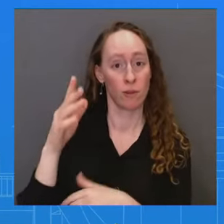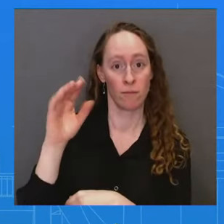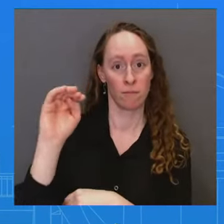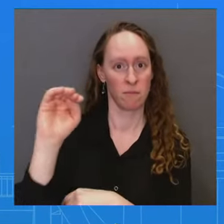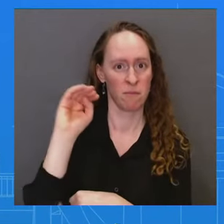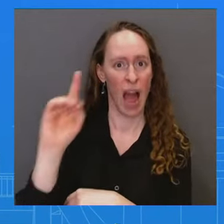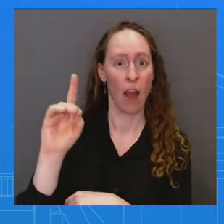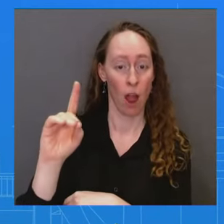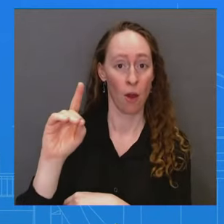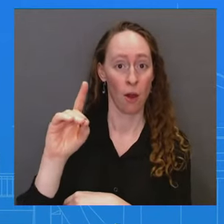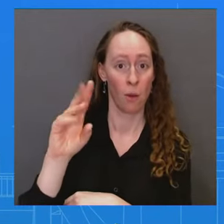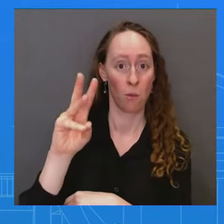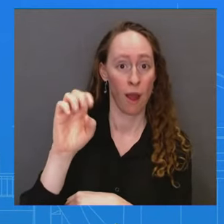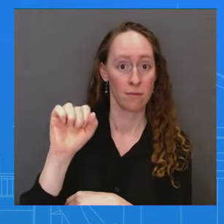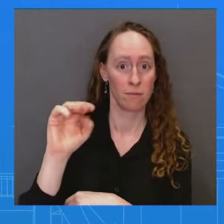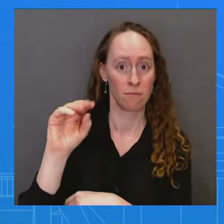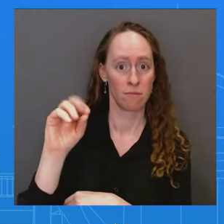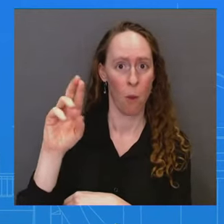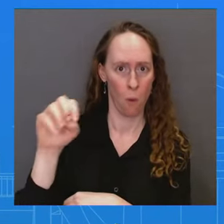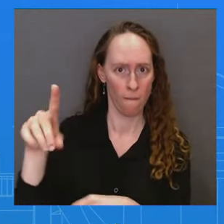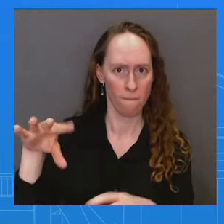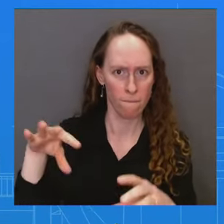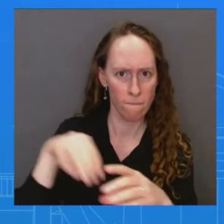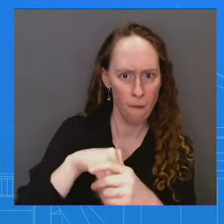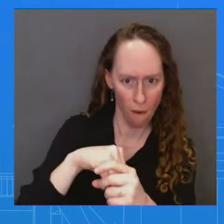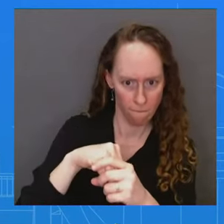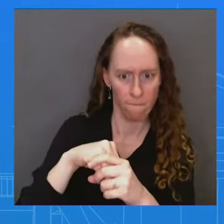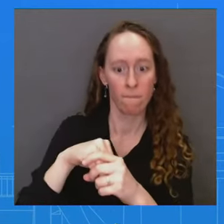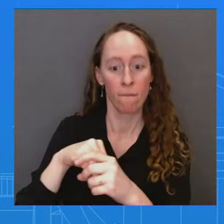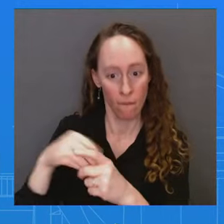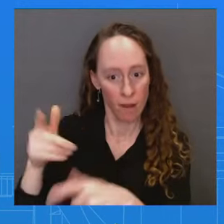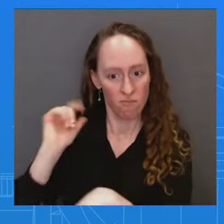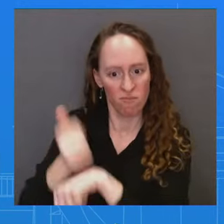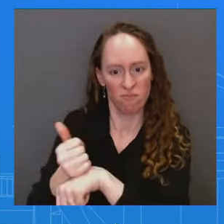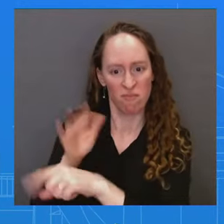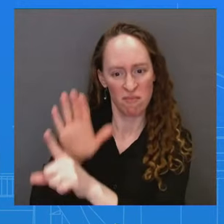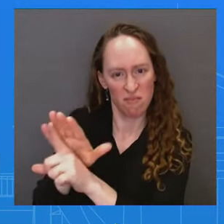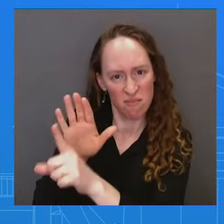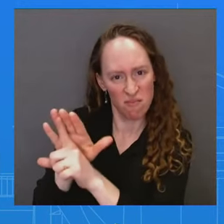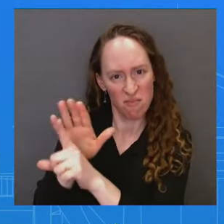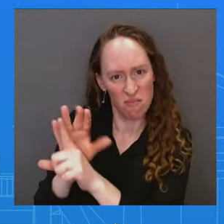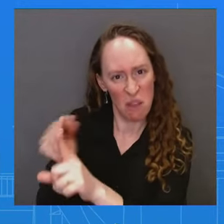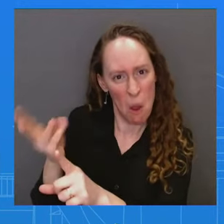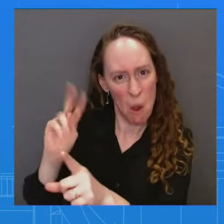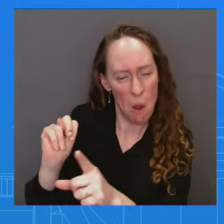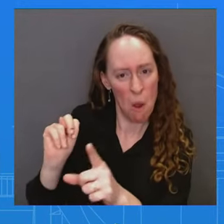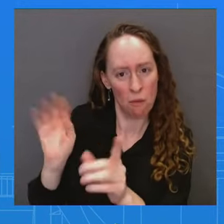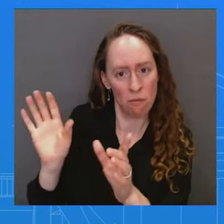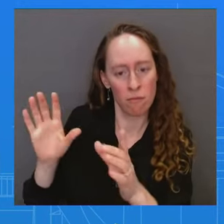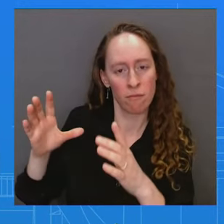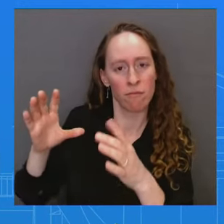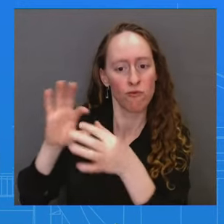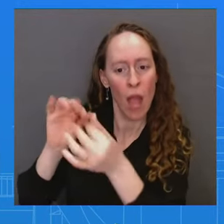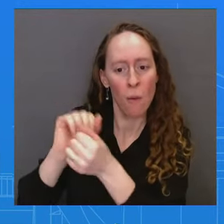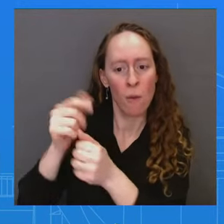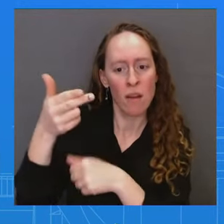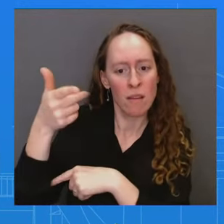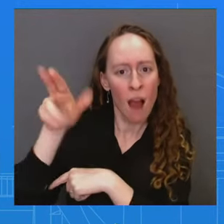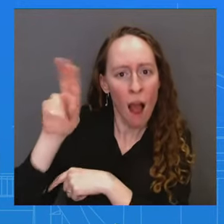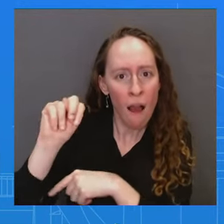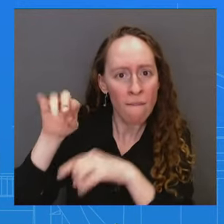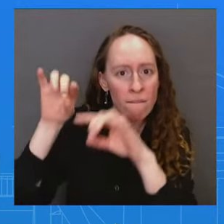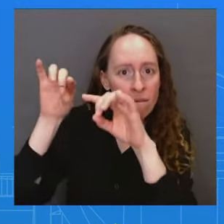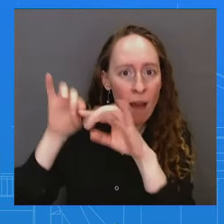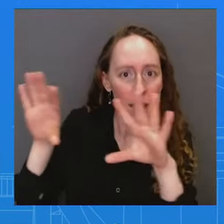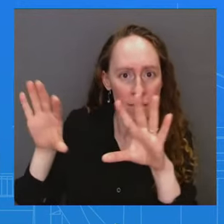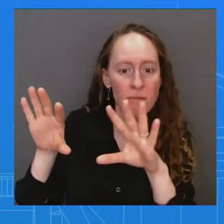an, an office, uh, to prevent gun violence. Obviously, as you know, we did that here, which is one of the first, uh, office of its kind. We are constantly in